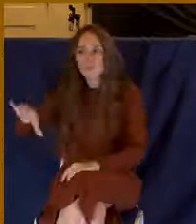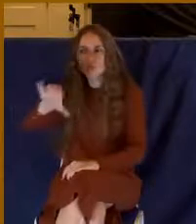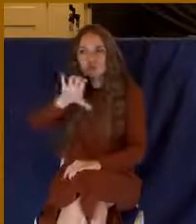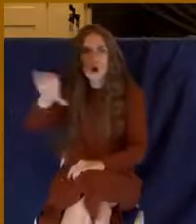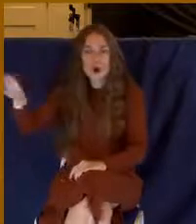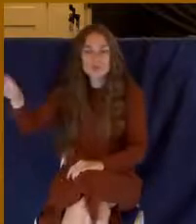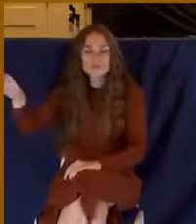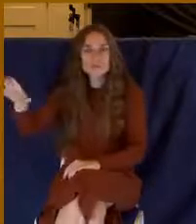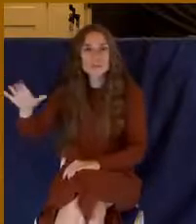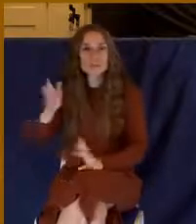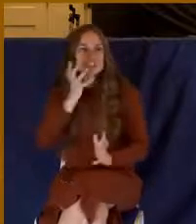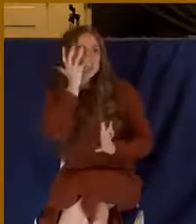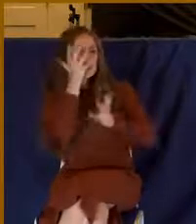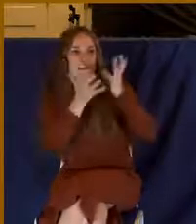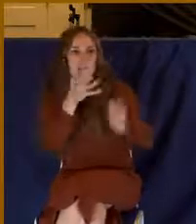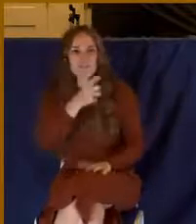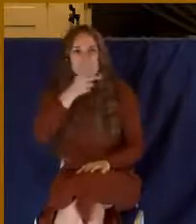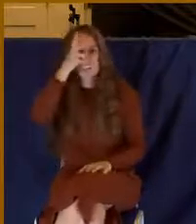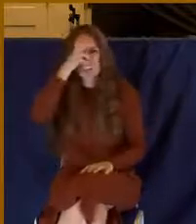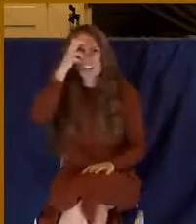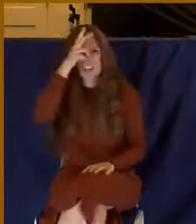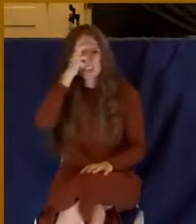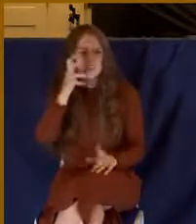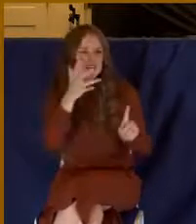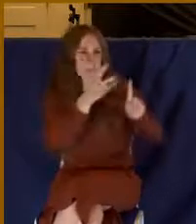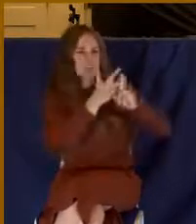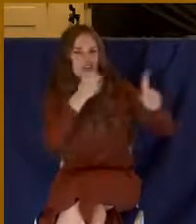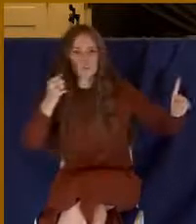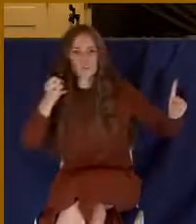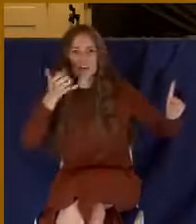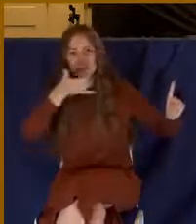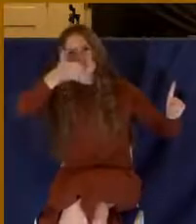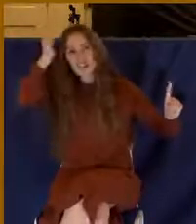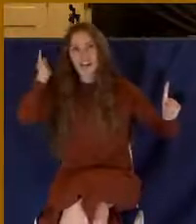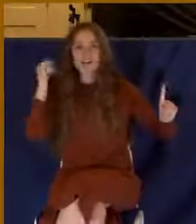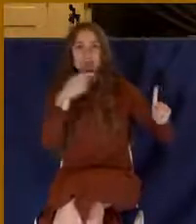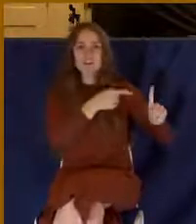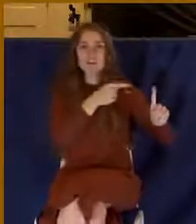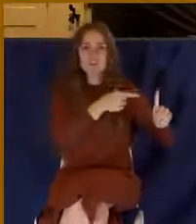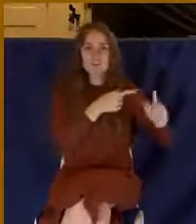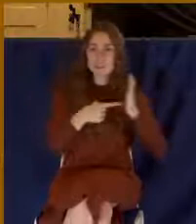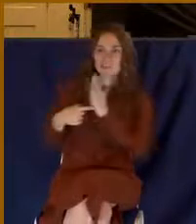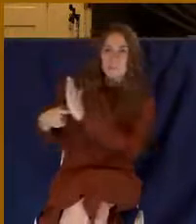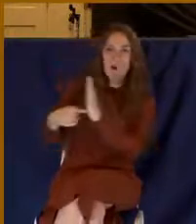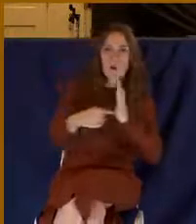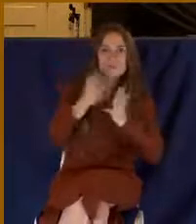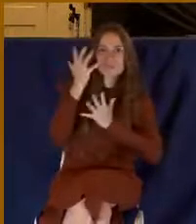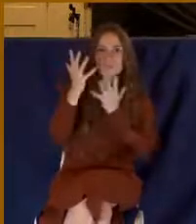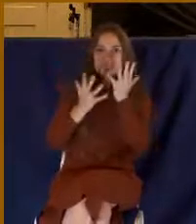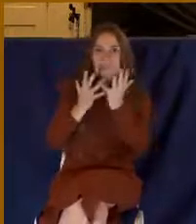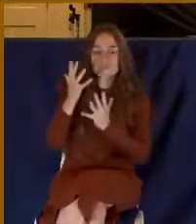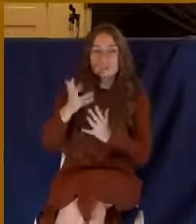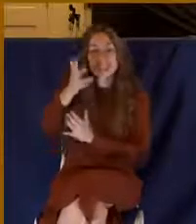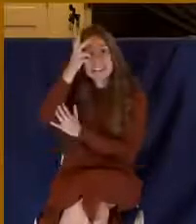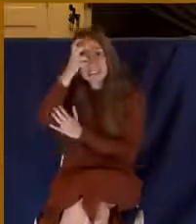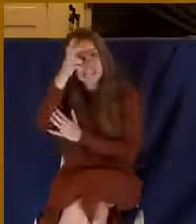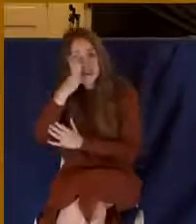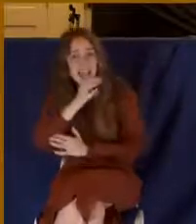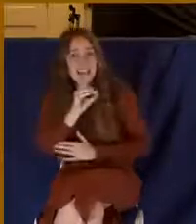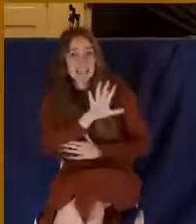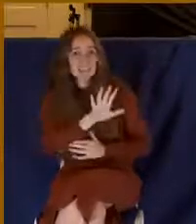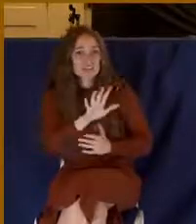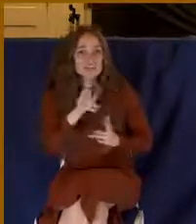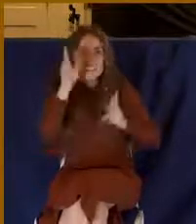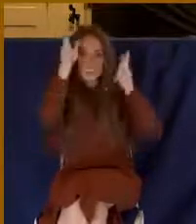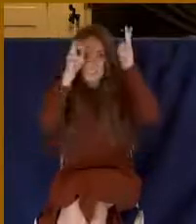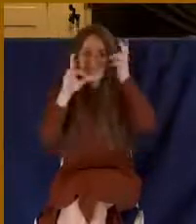him and he exposed him and he shamed him. Satan and his demons and the whole kingdom of darkness. He did all